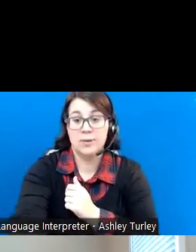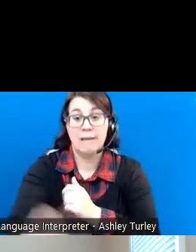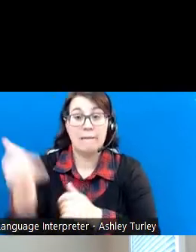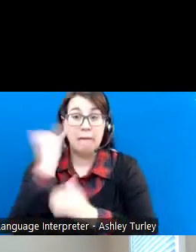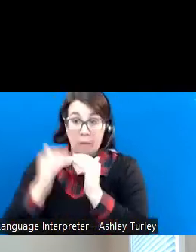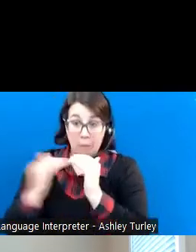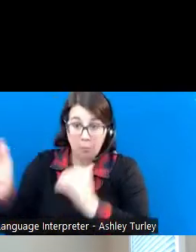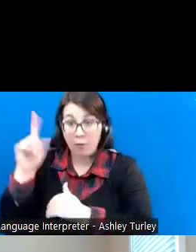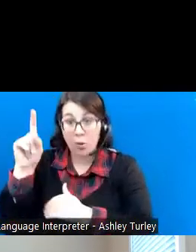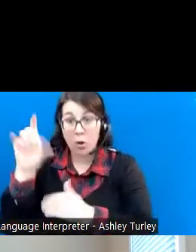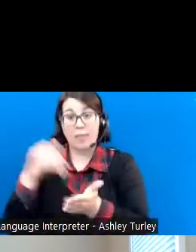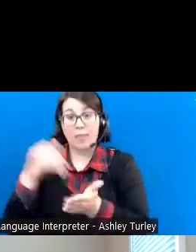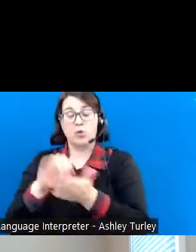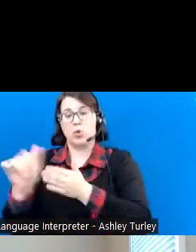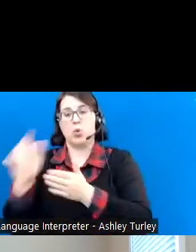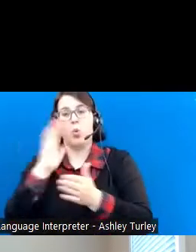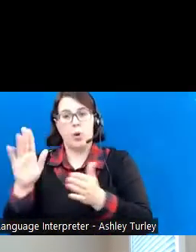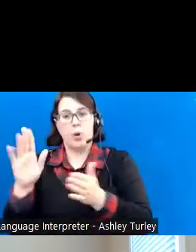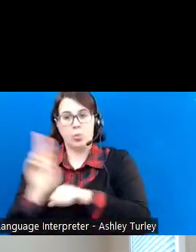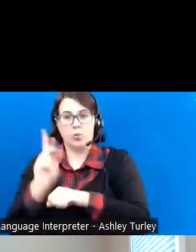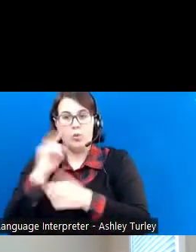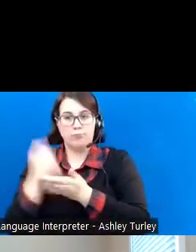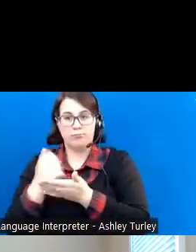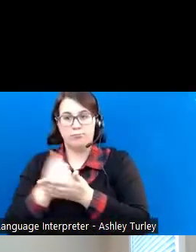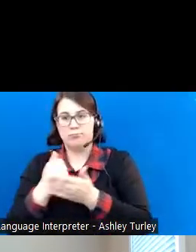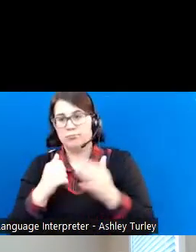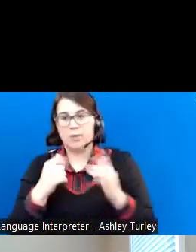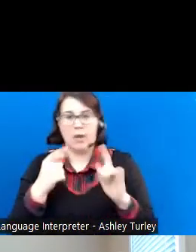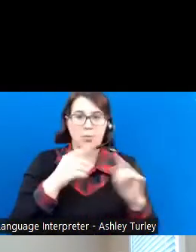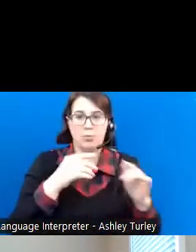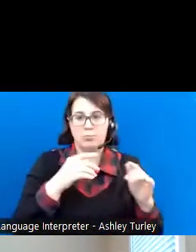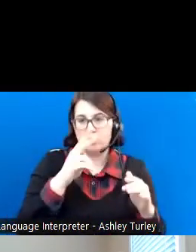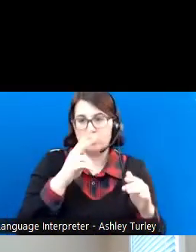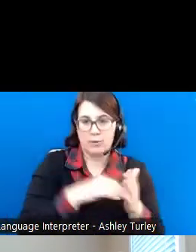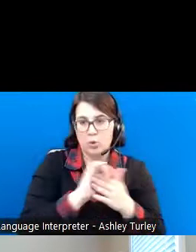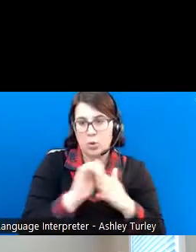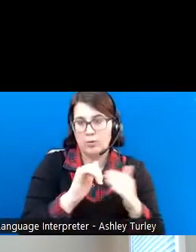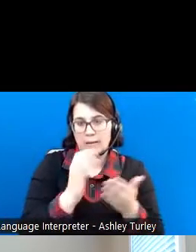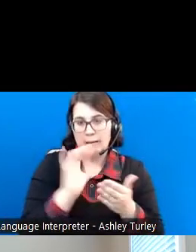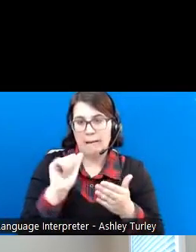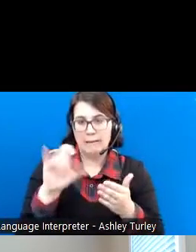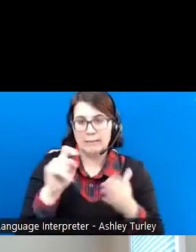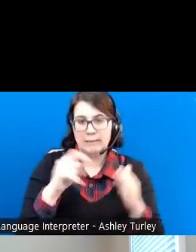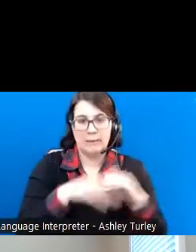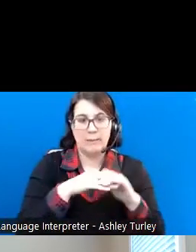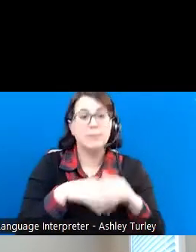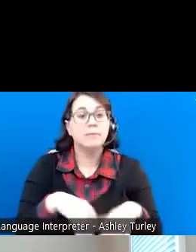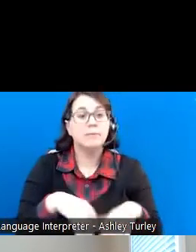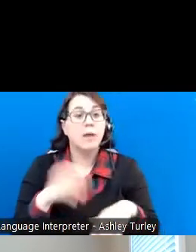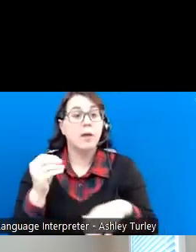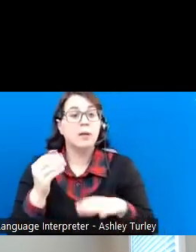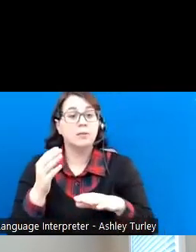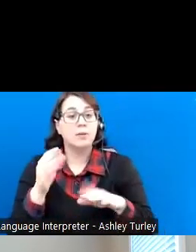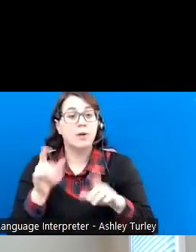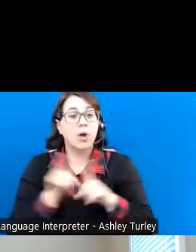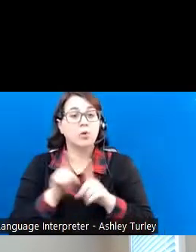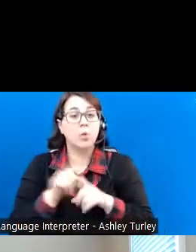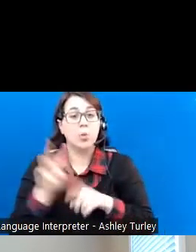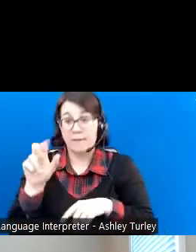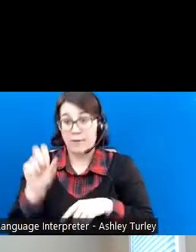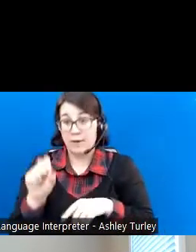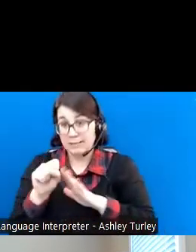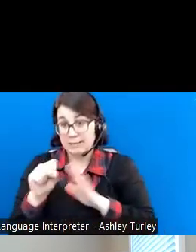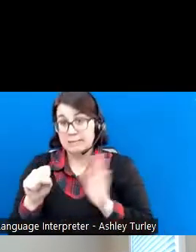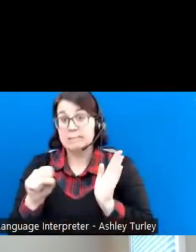$2,000 asset limit. And then new as of 2019, and I mentioned this, there is a West Virginia state income tax